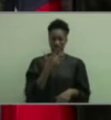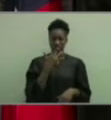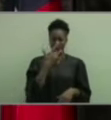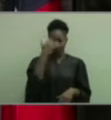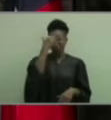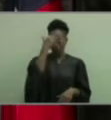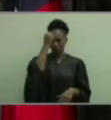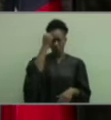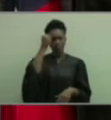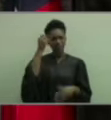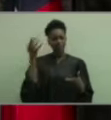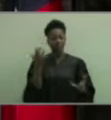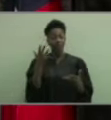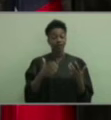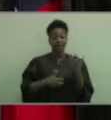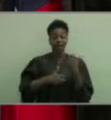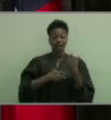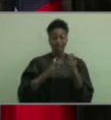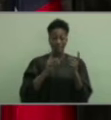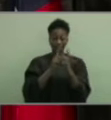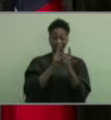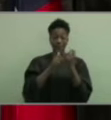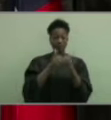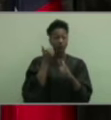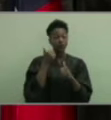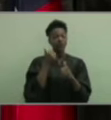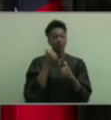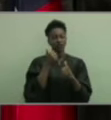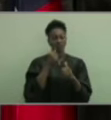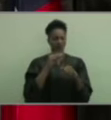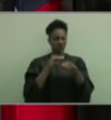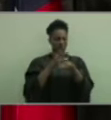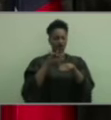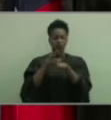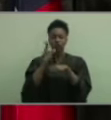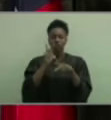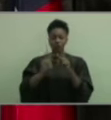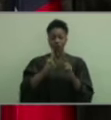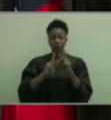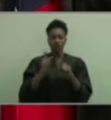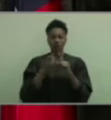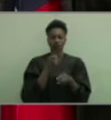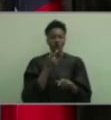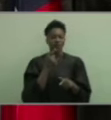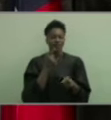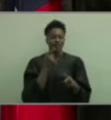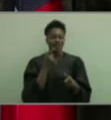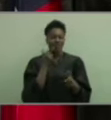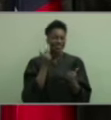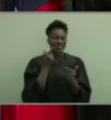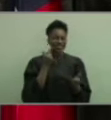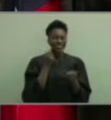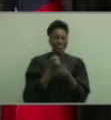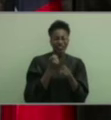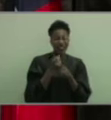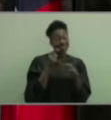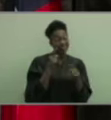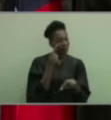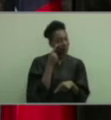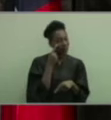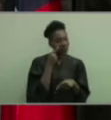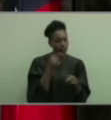and this is where I've met some of the most influential people in my life. From cracking up jokes in math class, I still think they're funny,